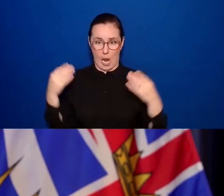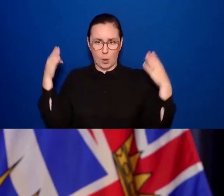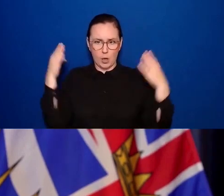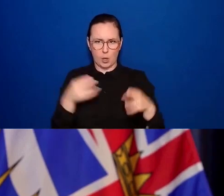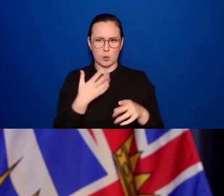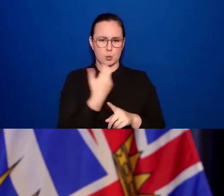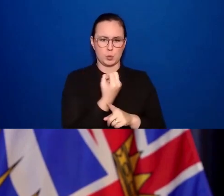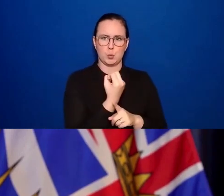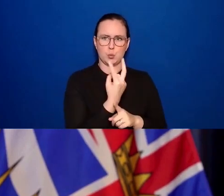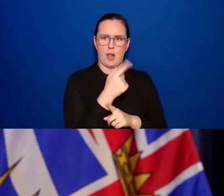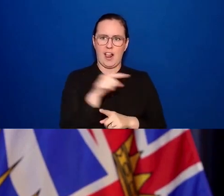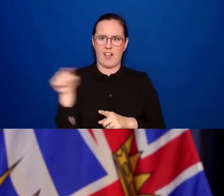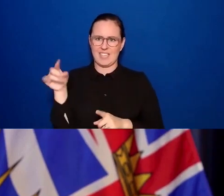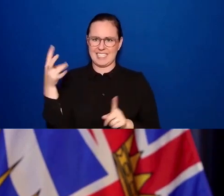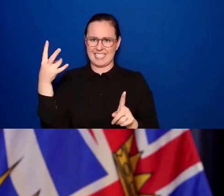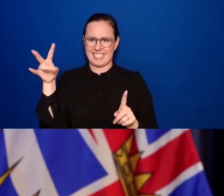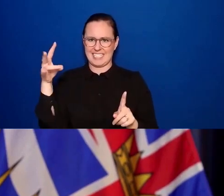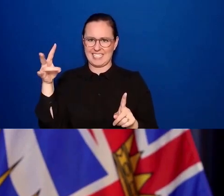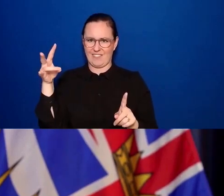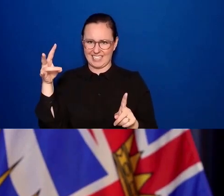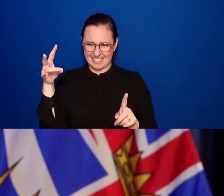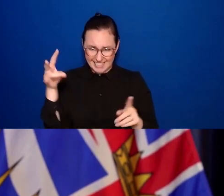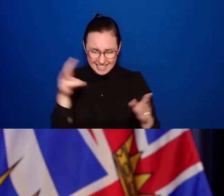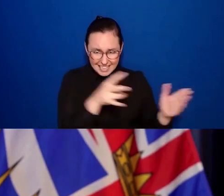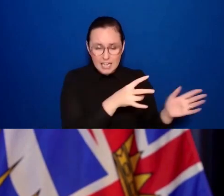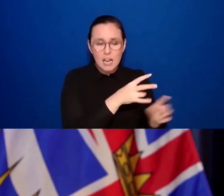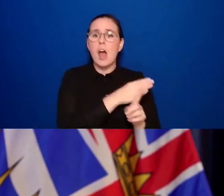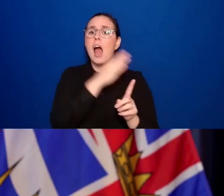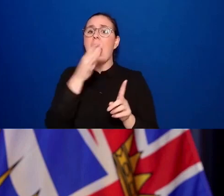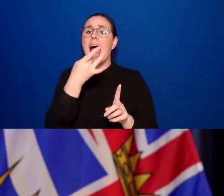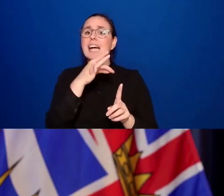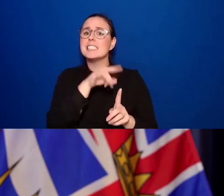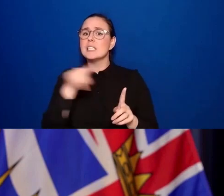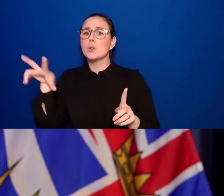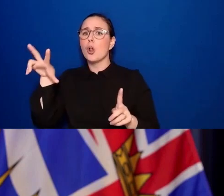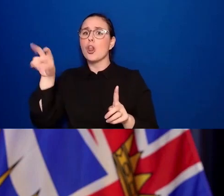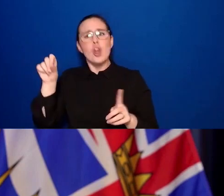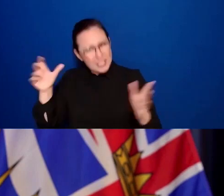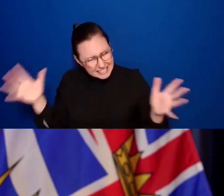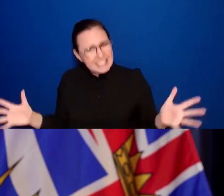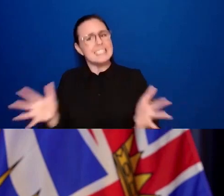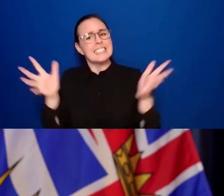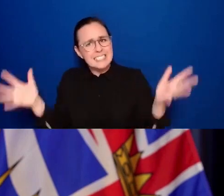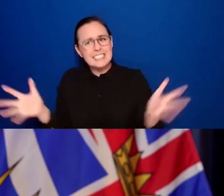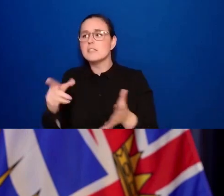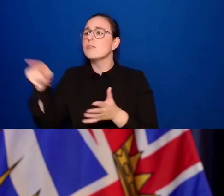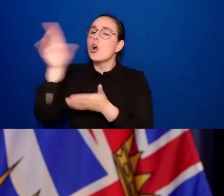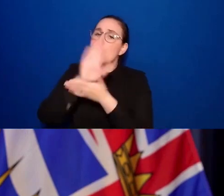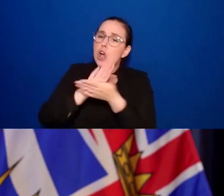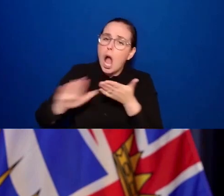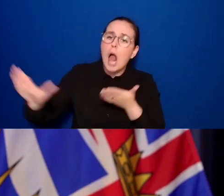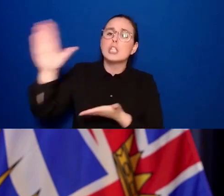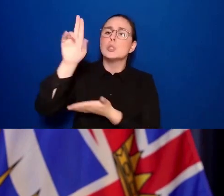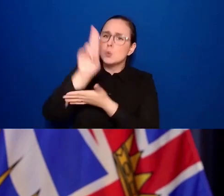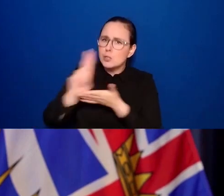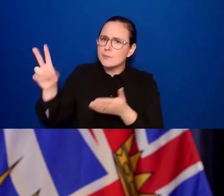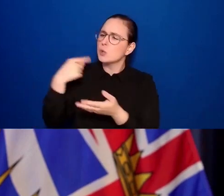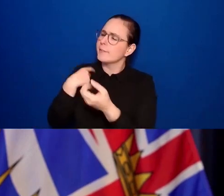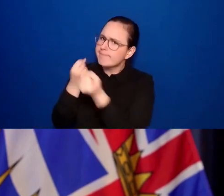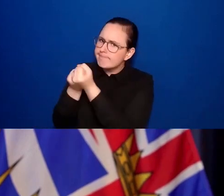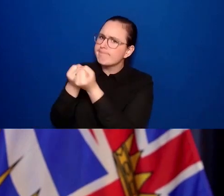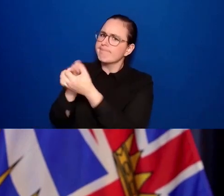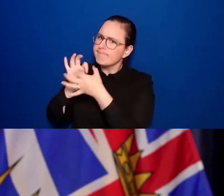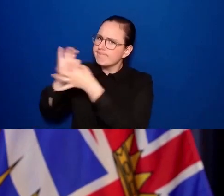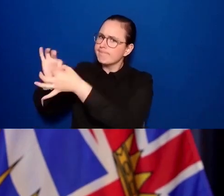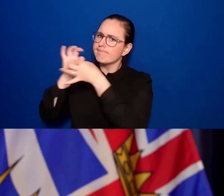this working with school districts and working with our post-secondary sector to see there are more and more opportunities, particularly for young